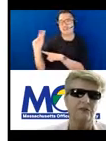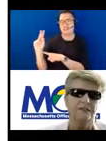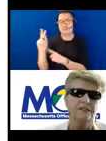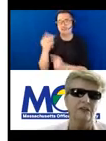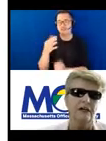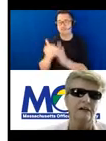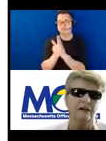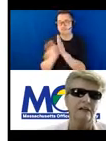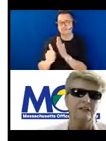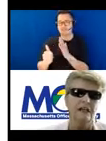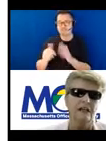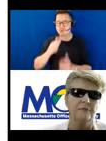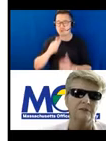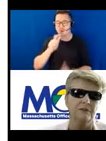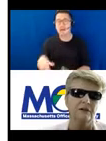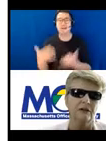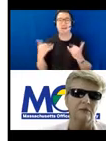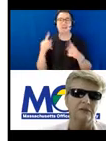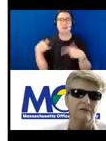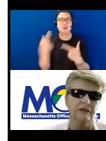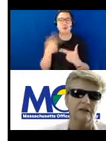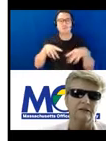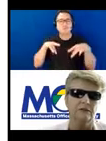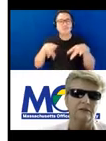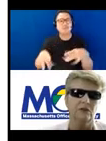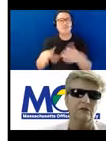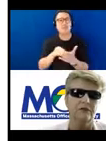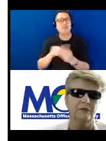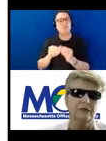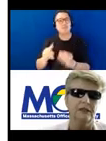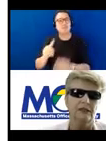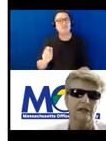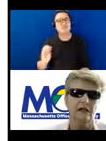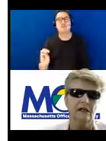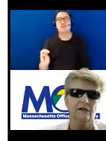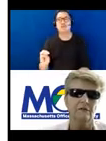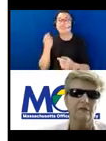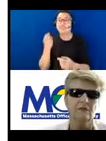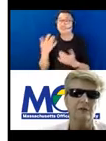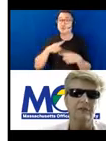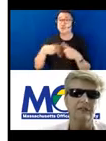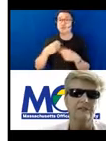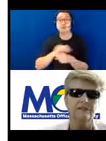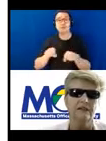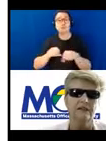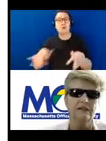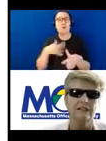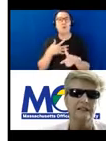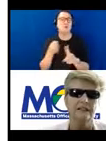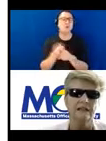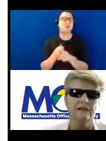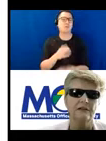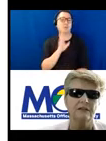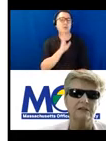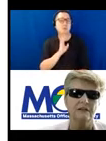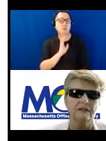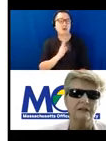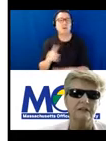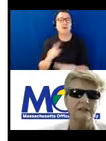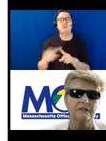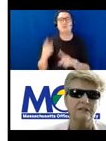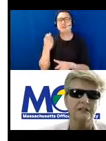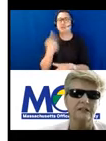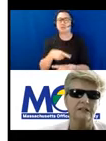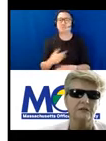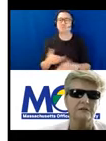we've learned a lot, and it's absolutely gotten more difficult with COVID, but we planned a lot of these things out. And sorry,